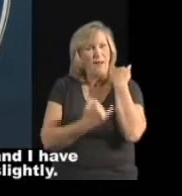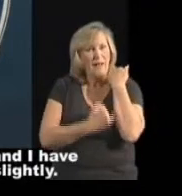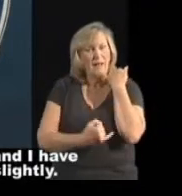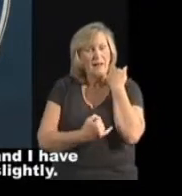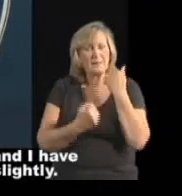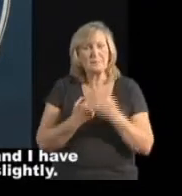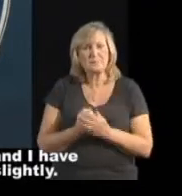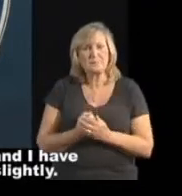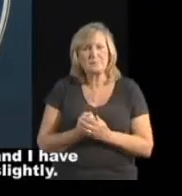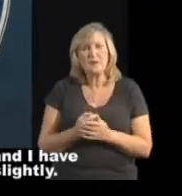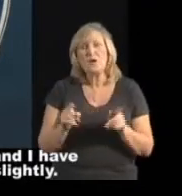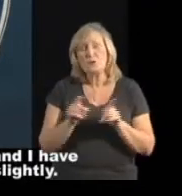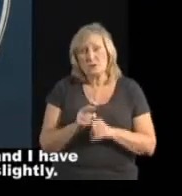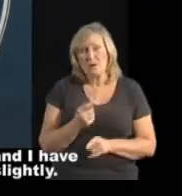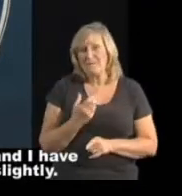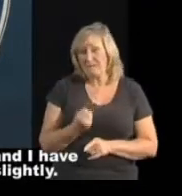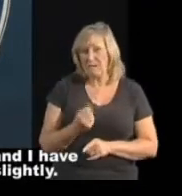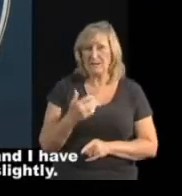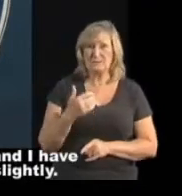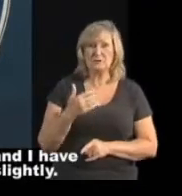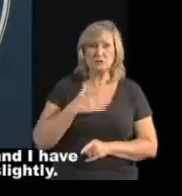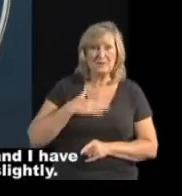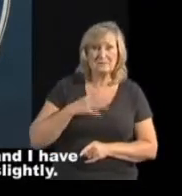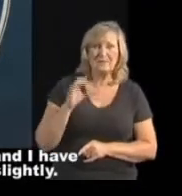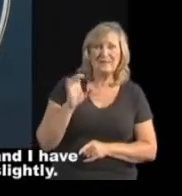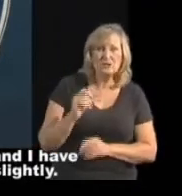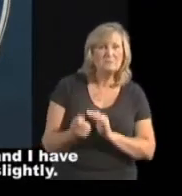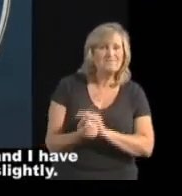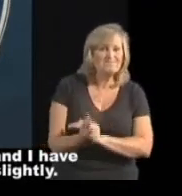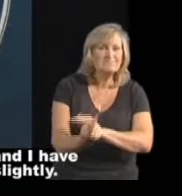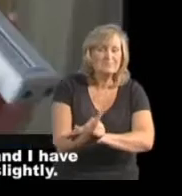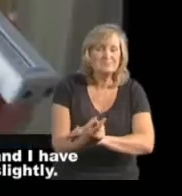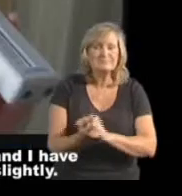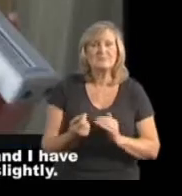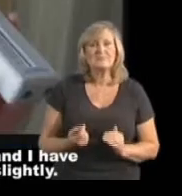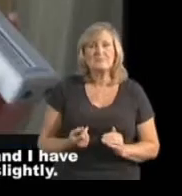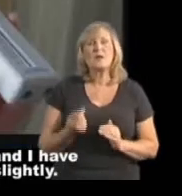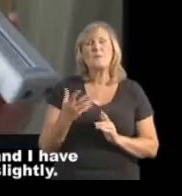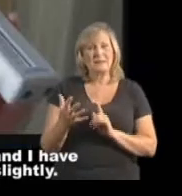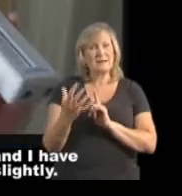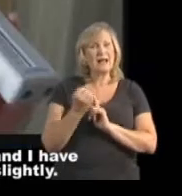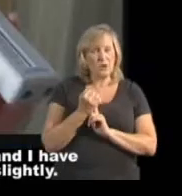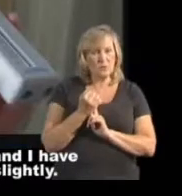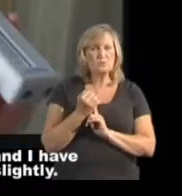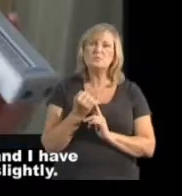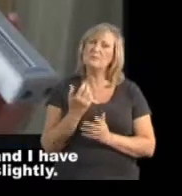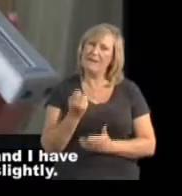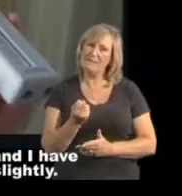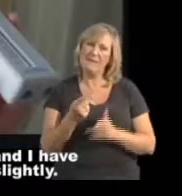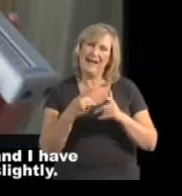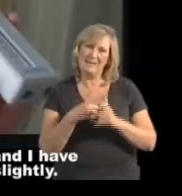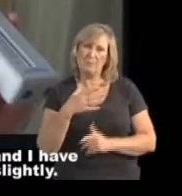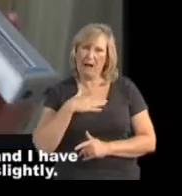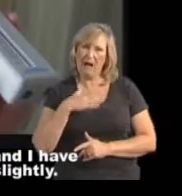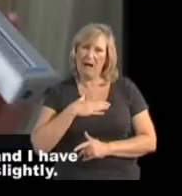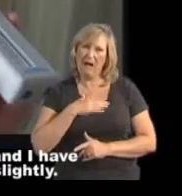I also suffer from chest infections and I have been diagnosed as having